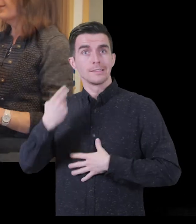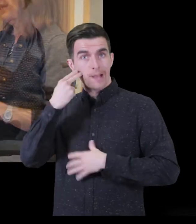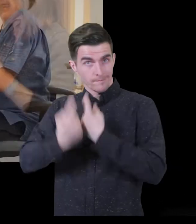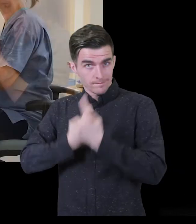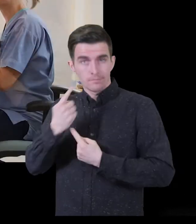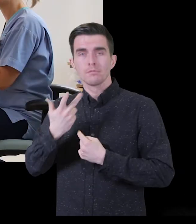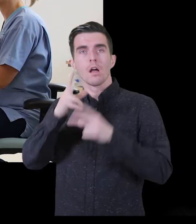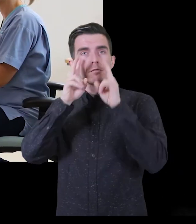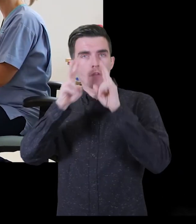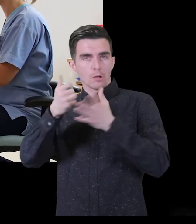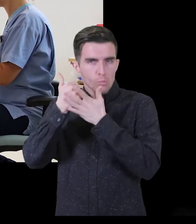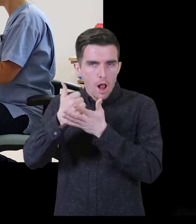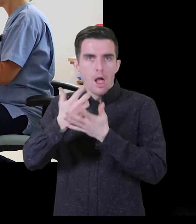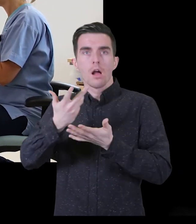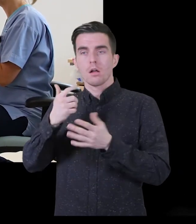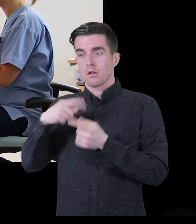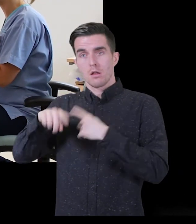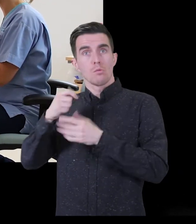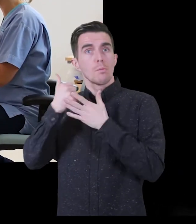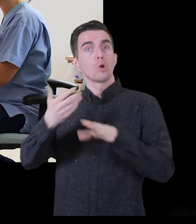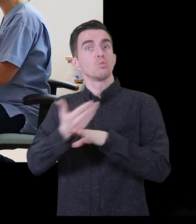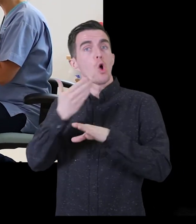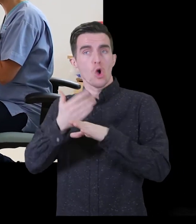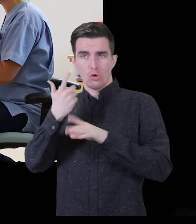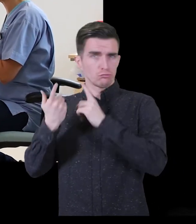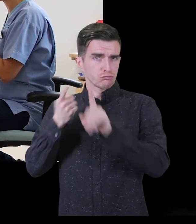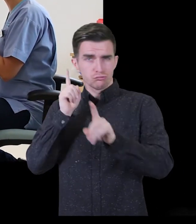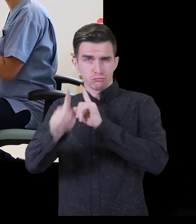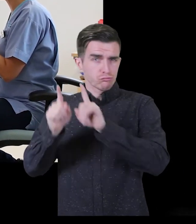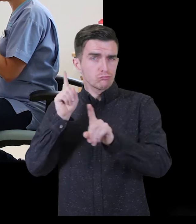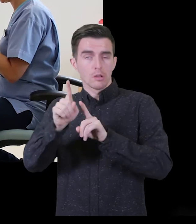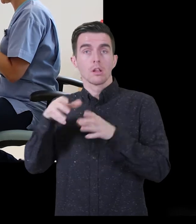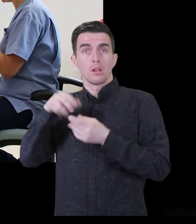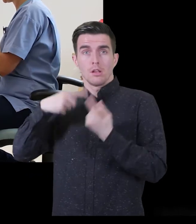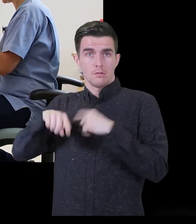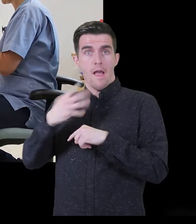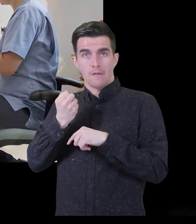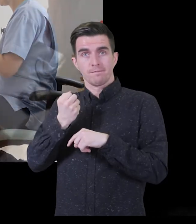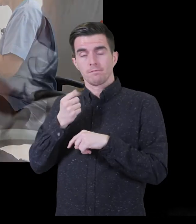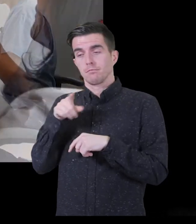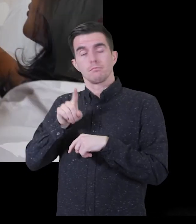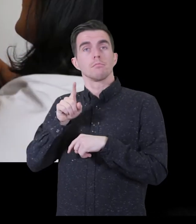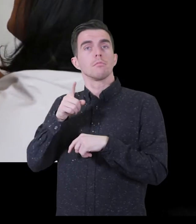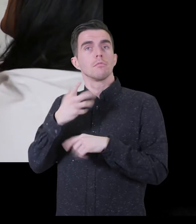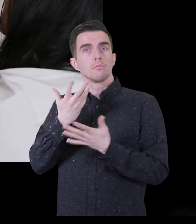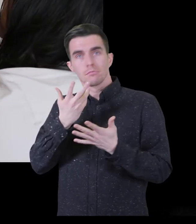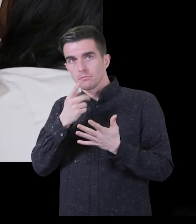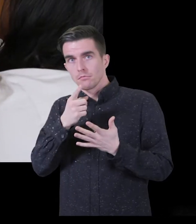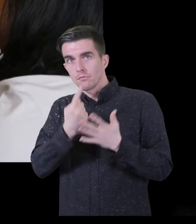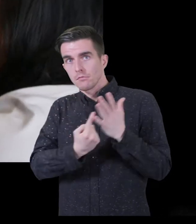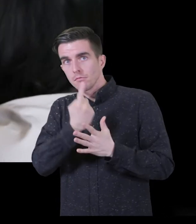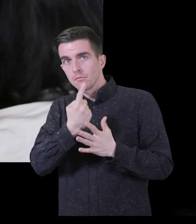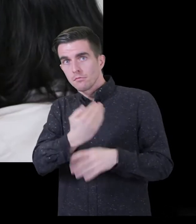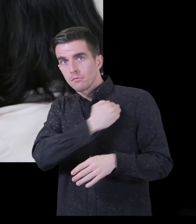teams accept self-referrals or alternatively someone can be referred by the GP or other health professionals, a family member,